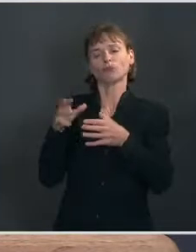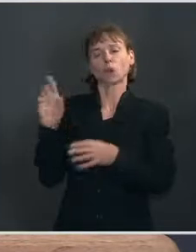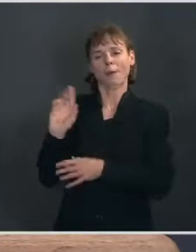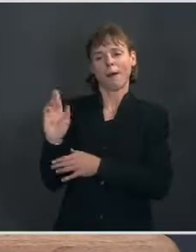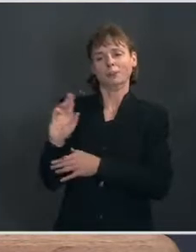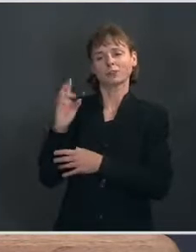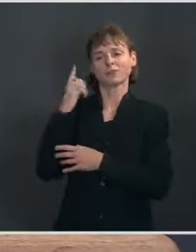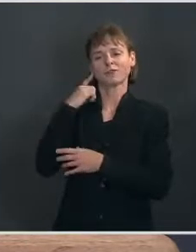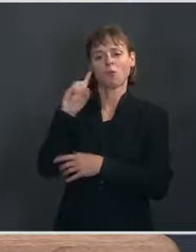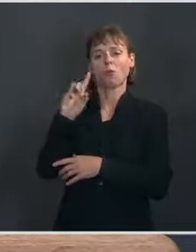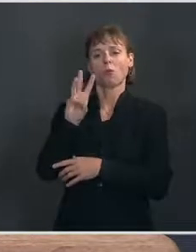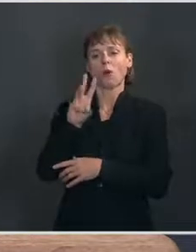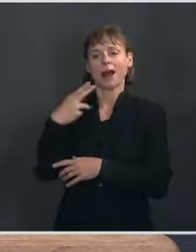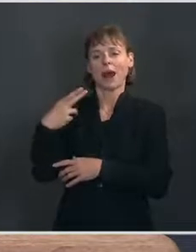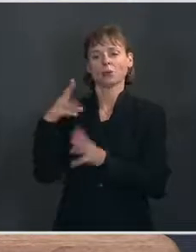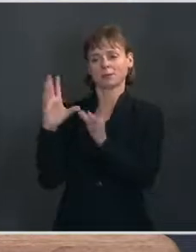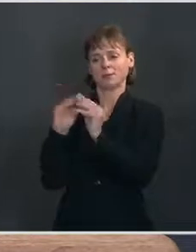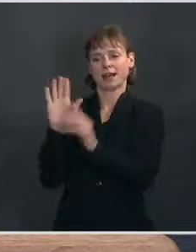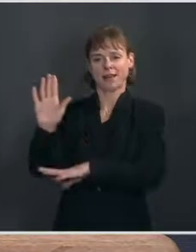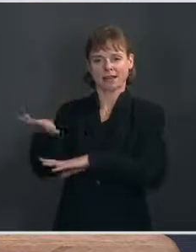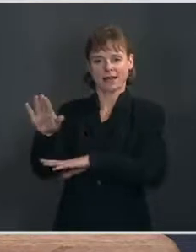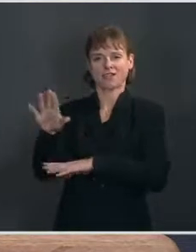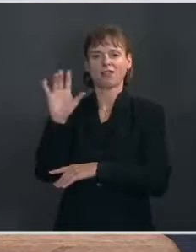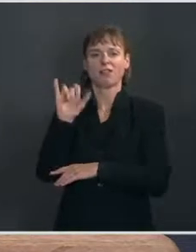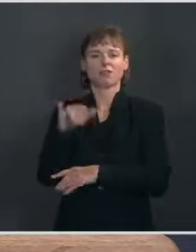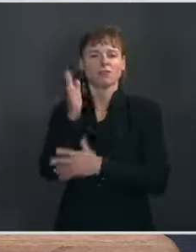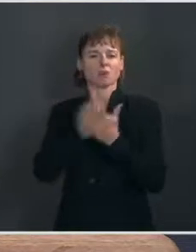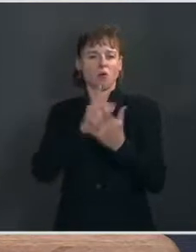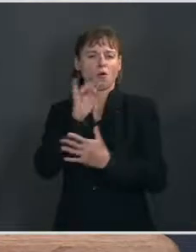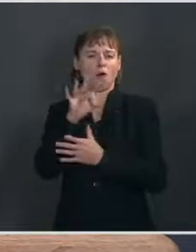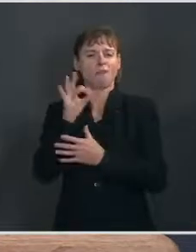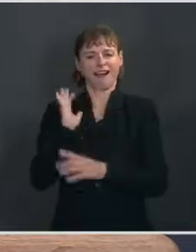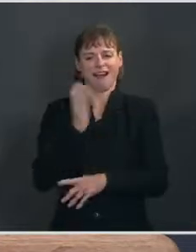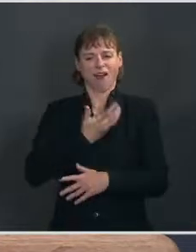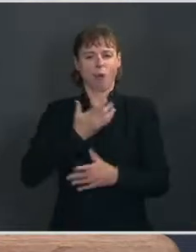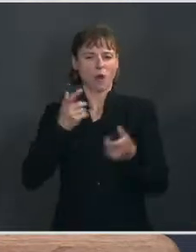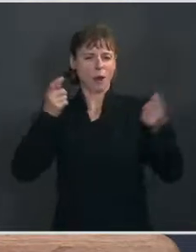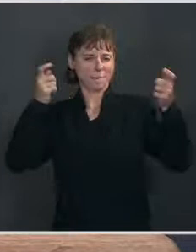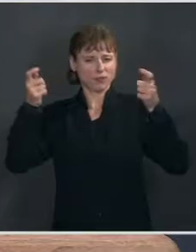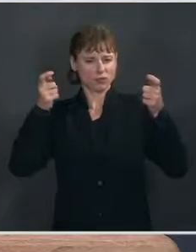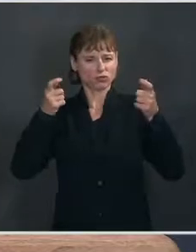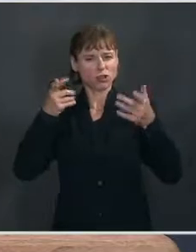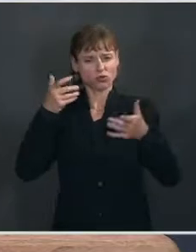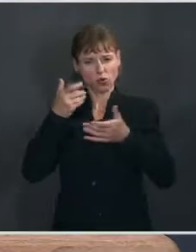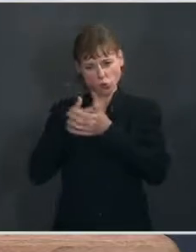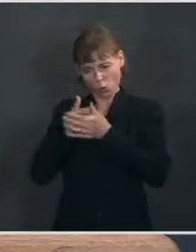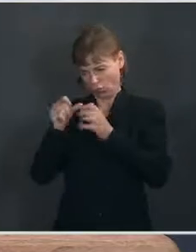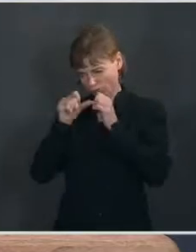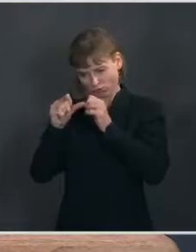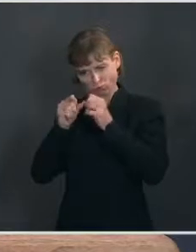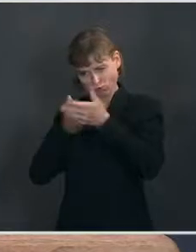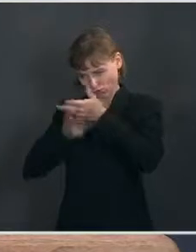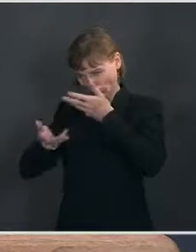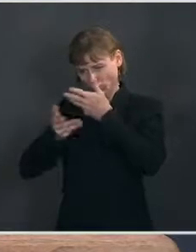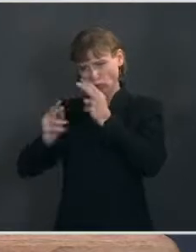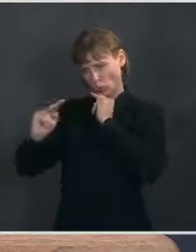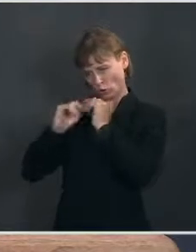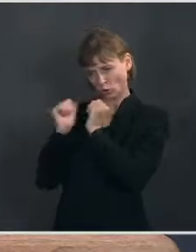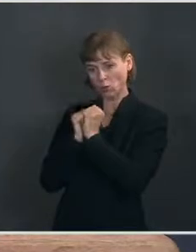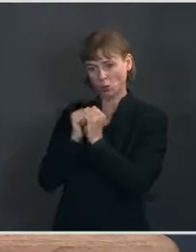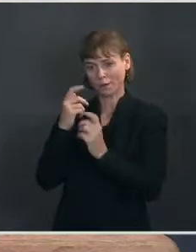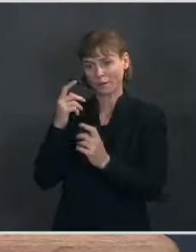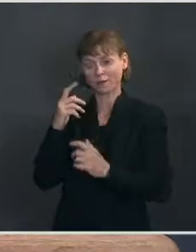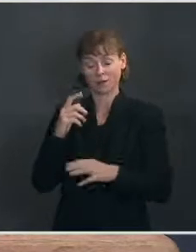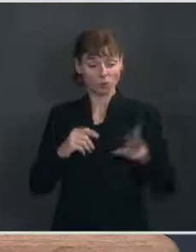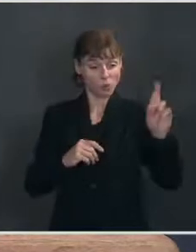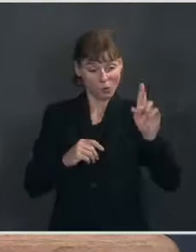afternoon. This meeting is part of the President and his administrations, our administration's close and ongoing engagement with members of both parties